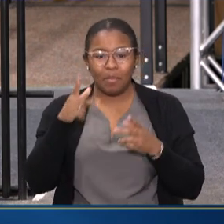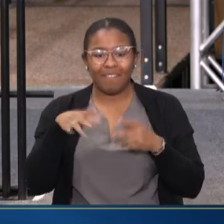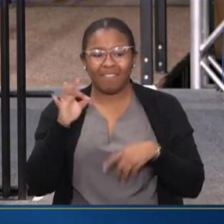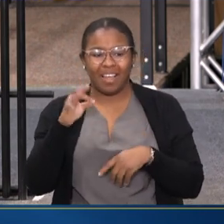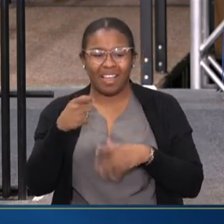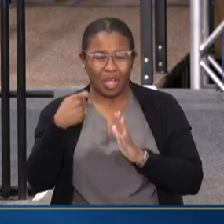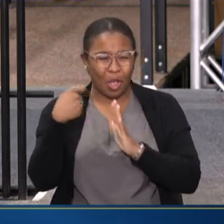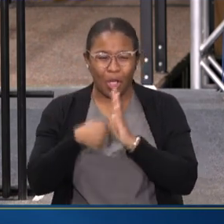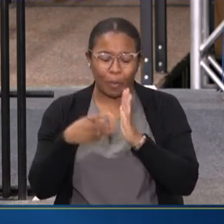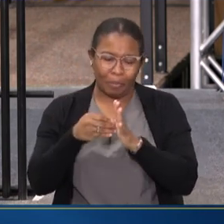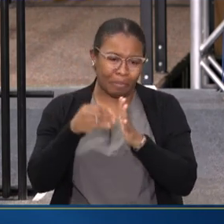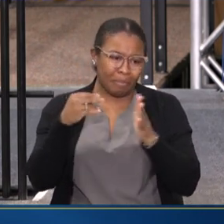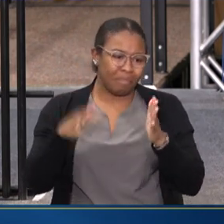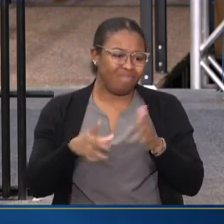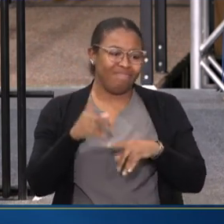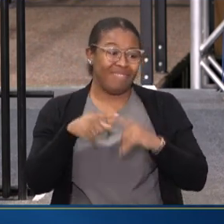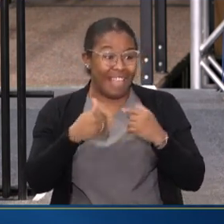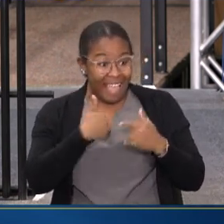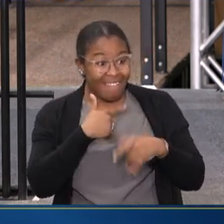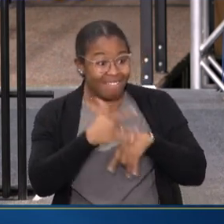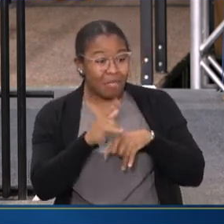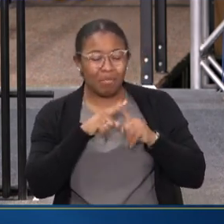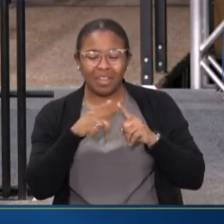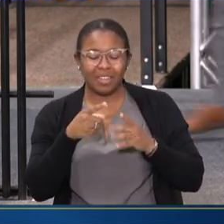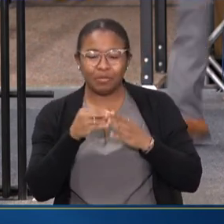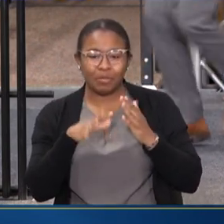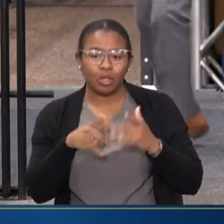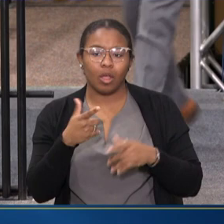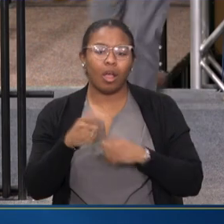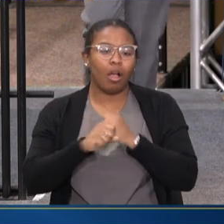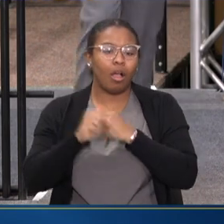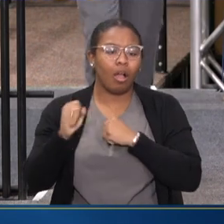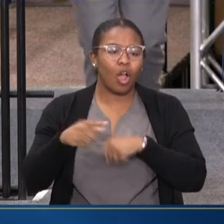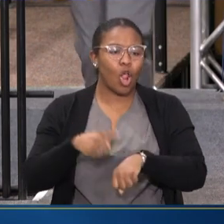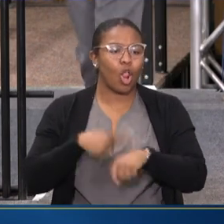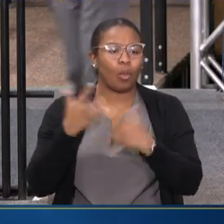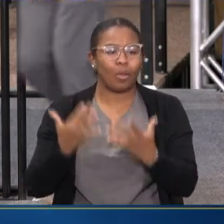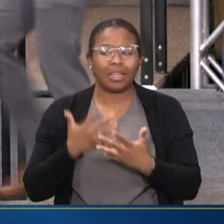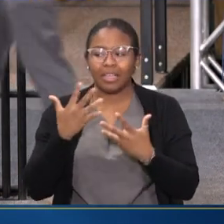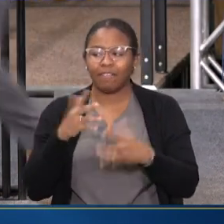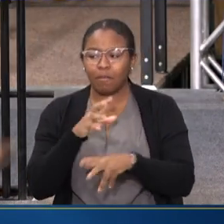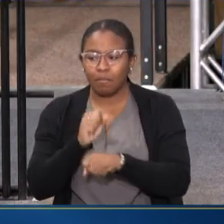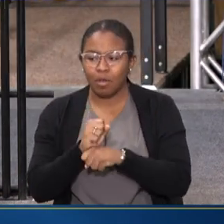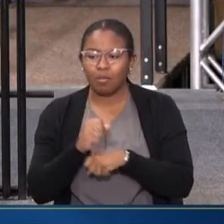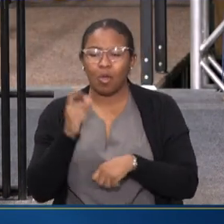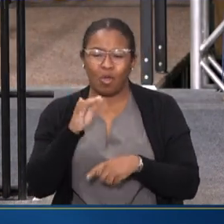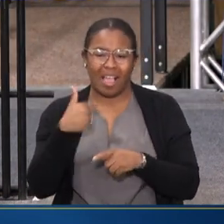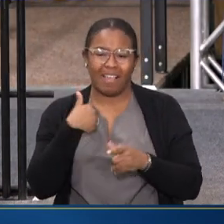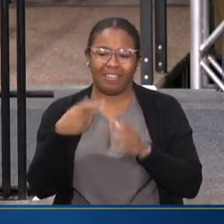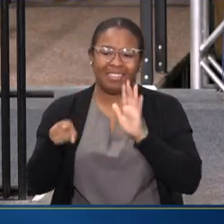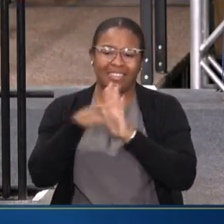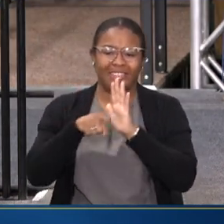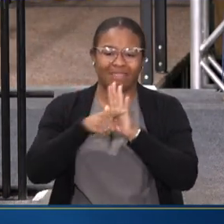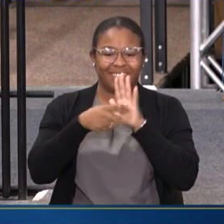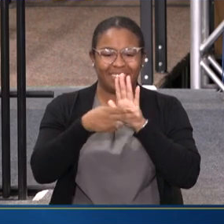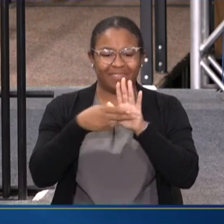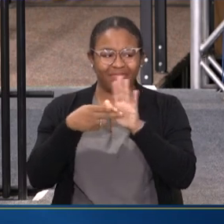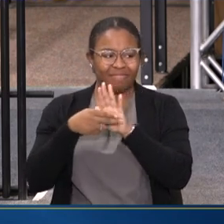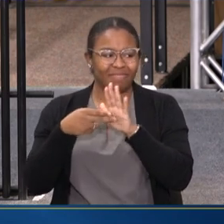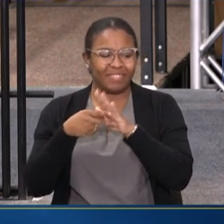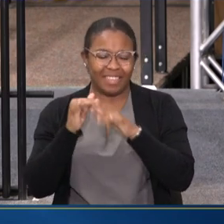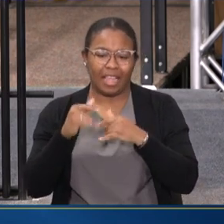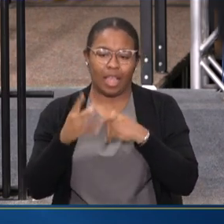COST OF MENTAL HEALTH CARE TOO HIGH, WAIT TIMES TO SEE A PROVIDER TOO LONG, AND ALSO STIGMA BEING A KEY BARRIER TO